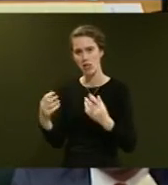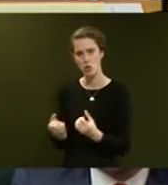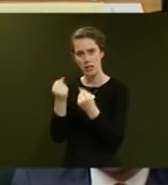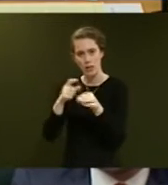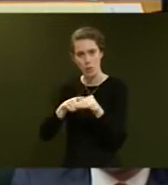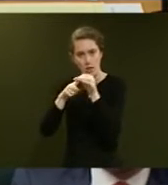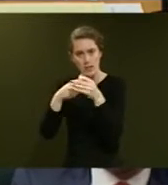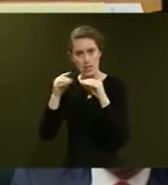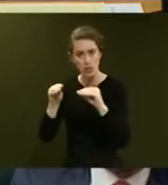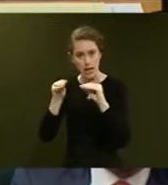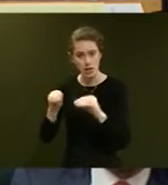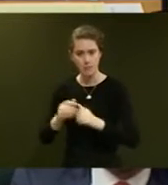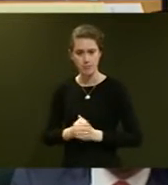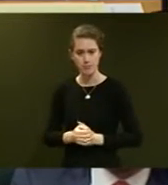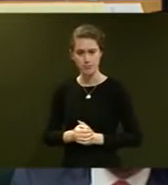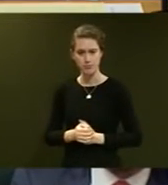quality of education they deserve.